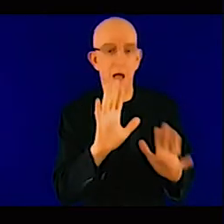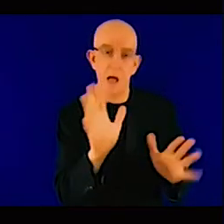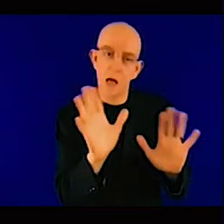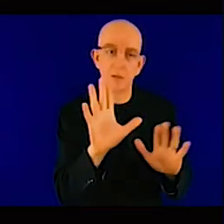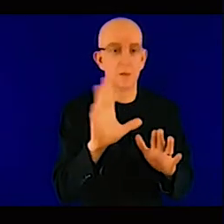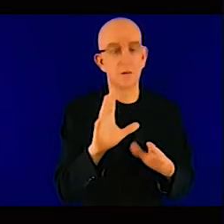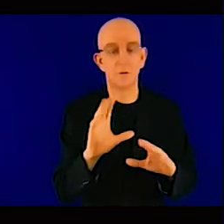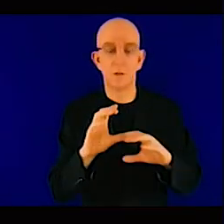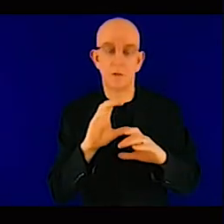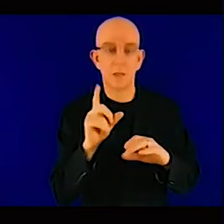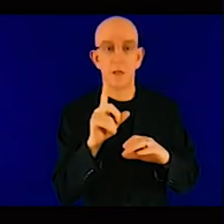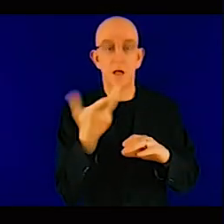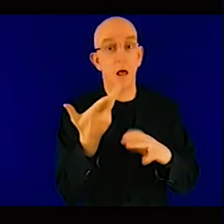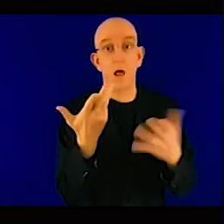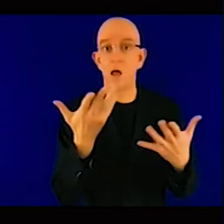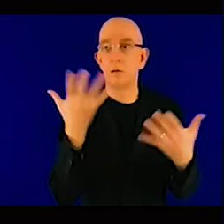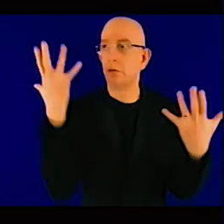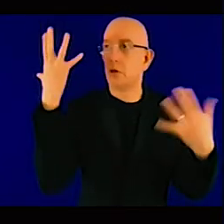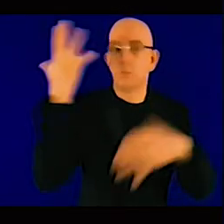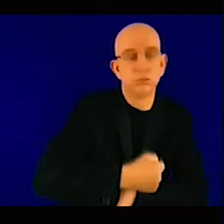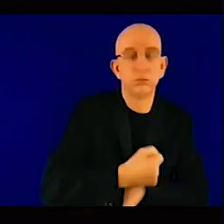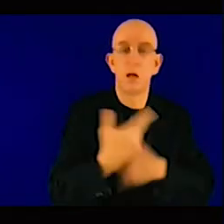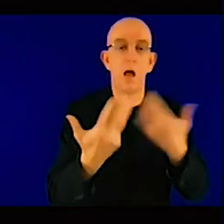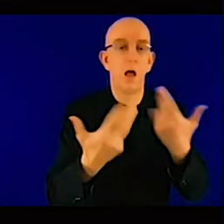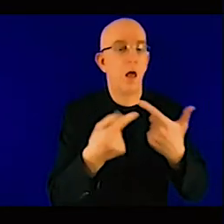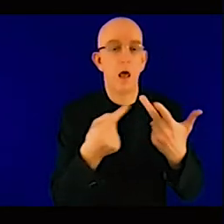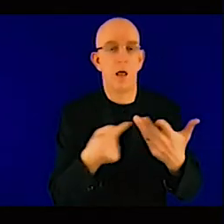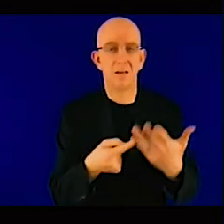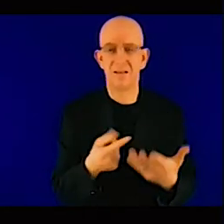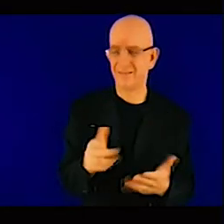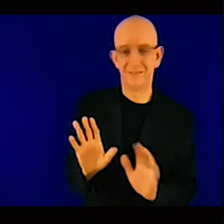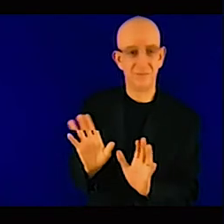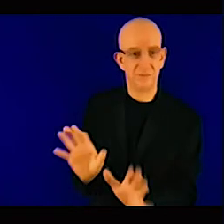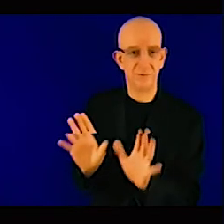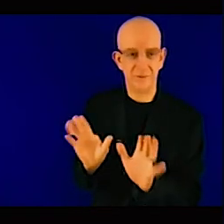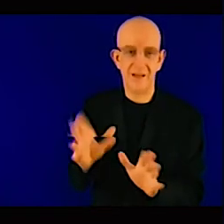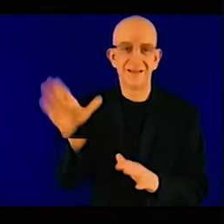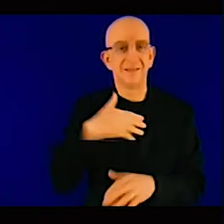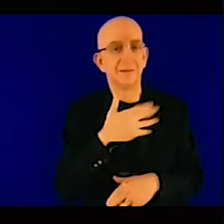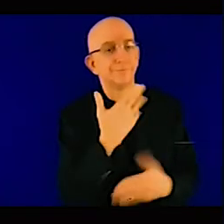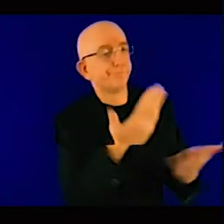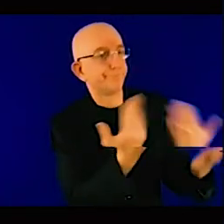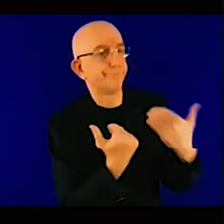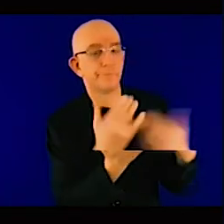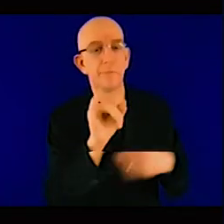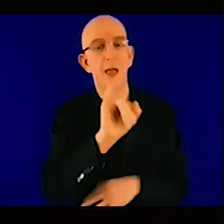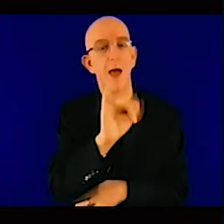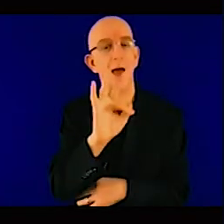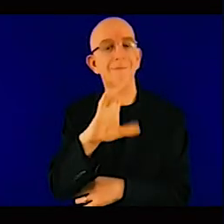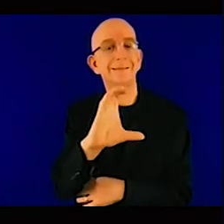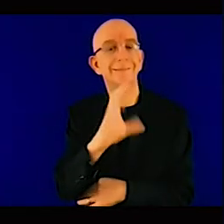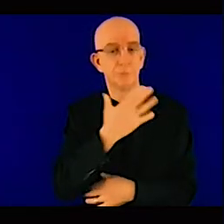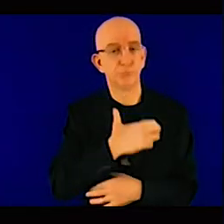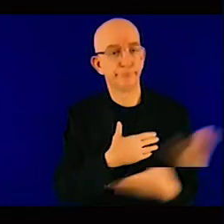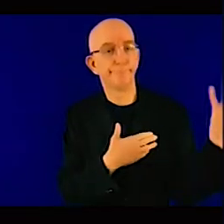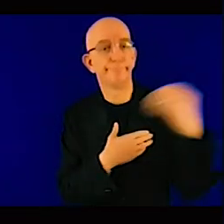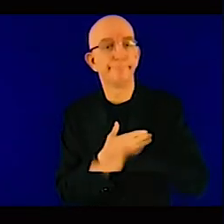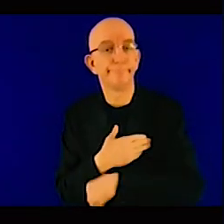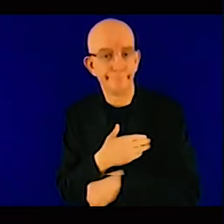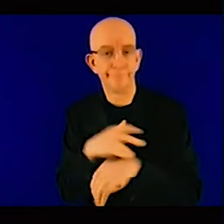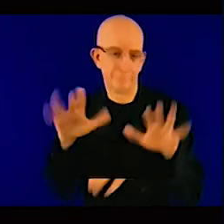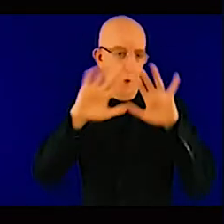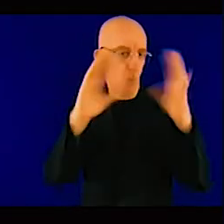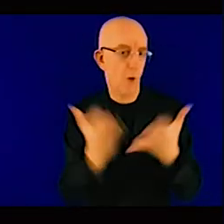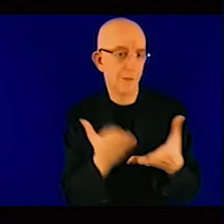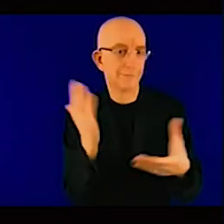Bank with the meager policies we want all of these things so by the time you overlay all of these things you are now talking about something that maybe should have